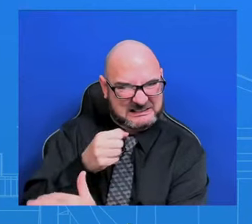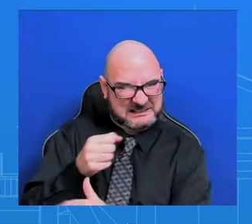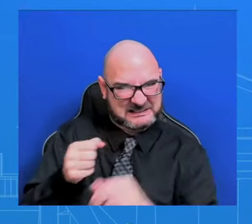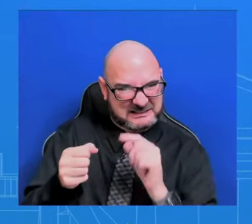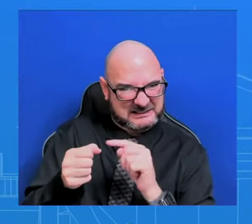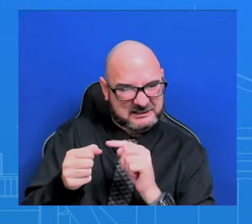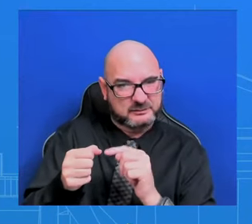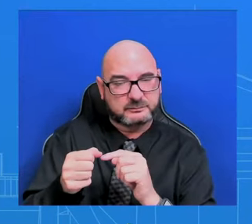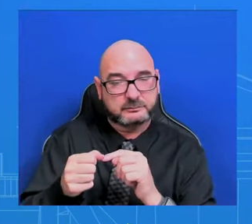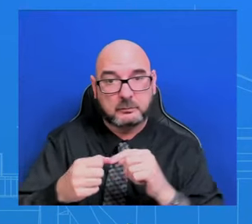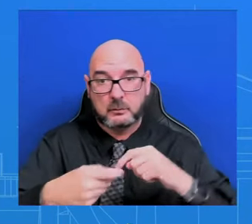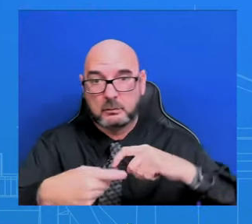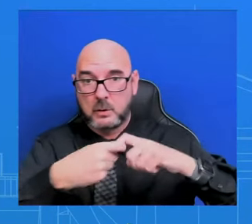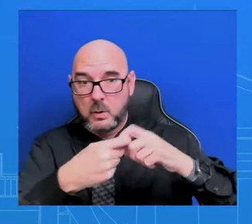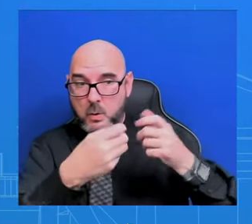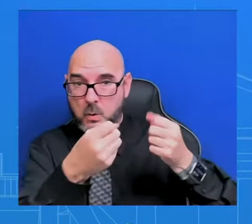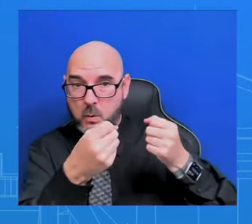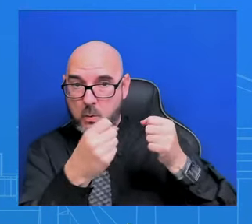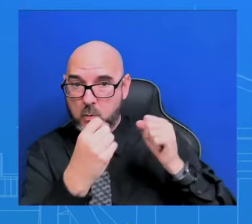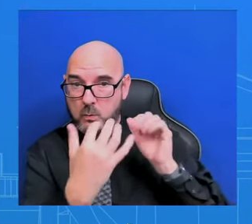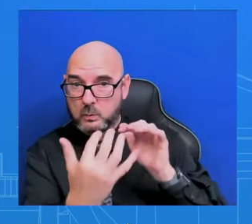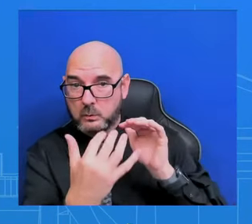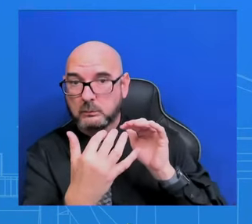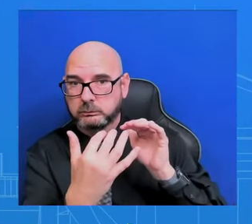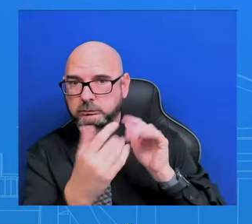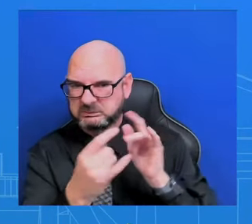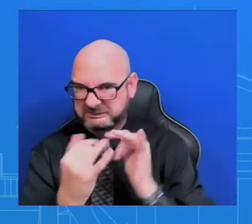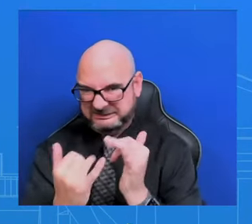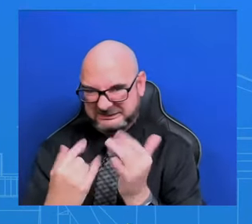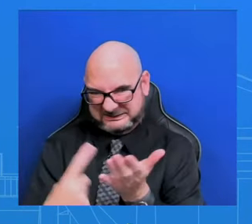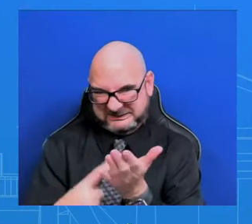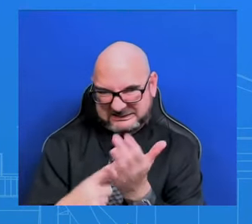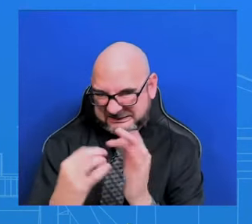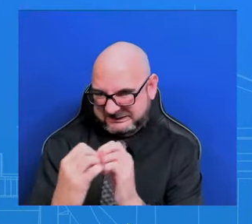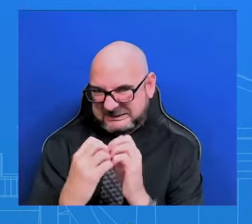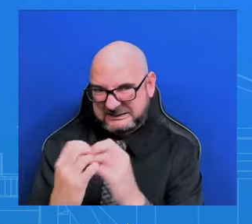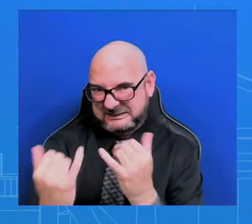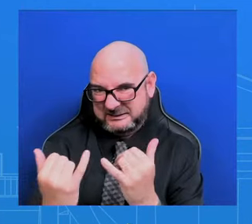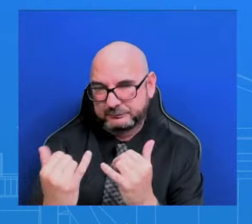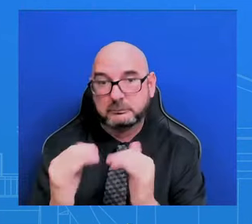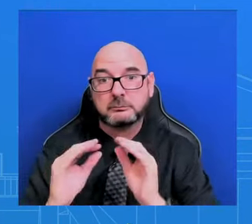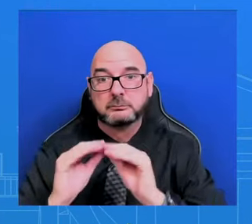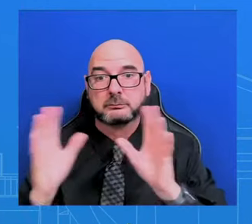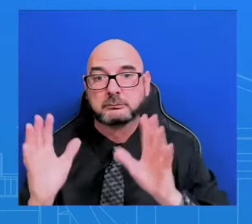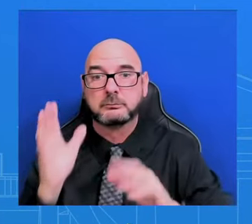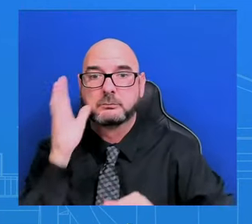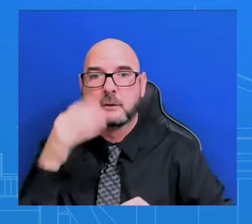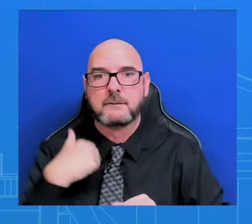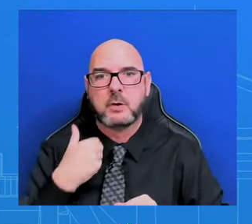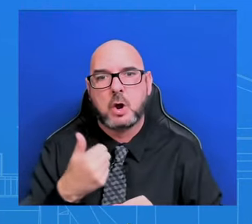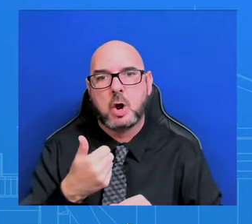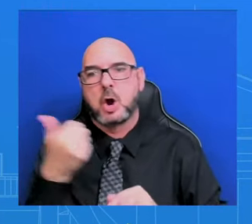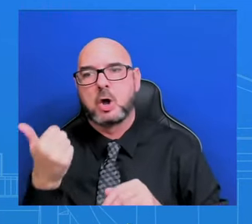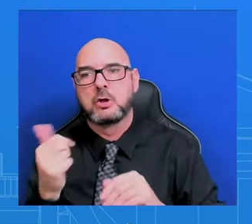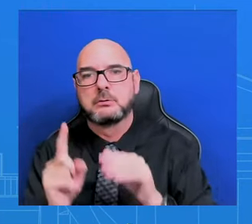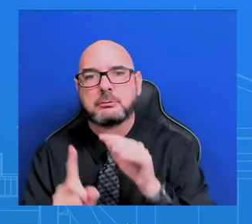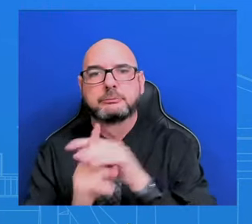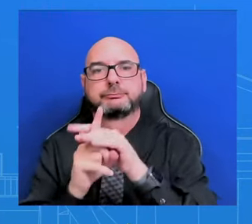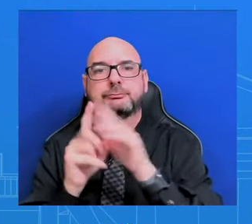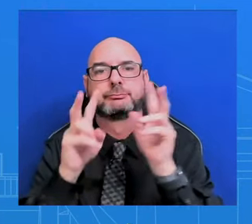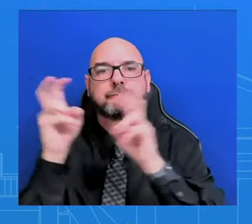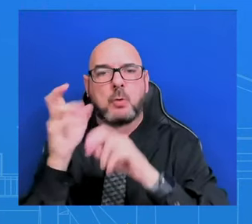those things to occur. He'll also, no question, have other discussions about other regional issues, including